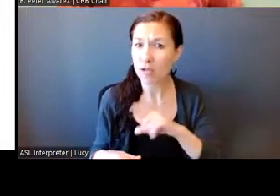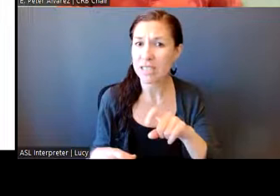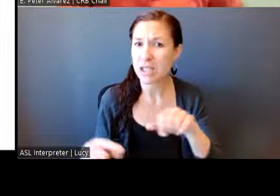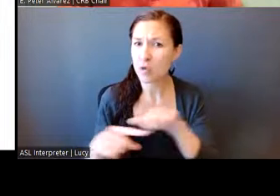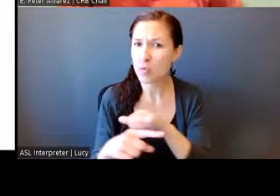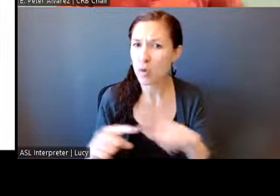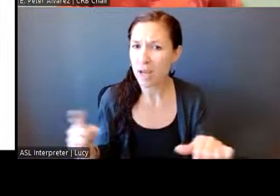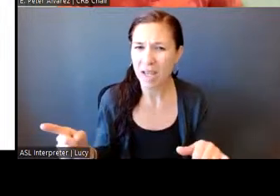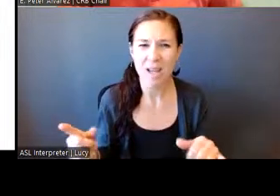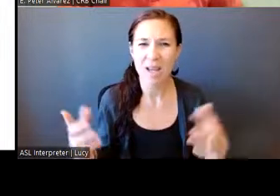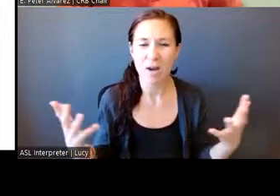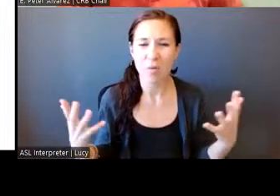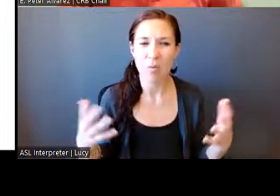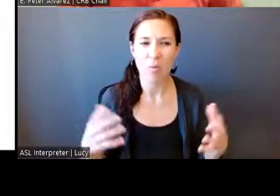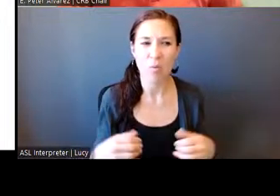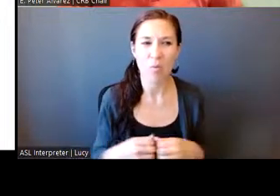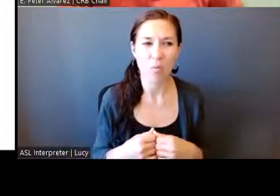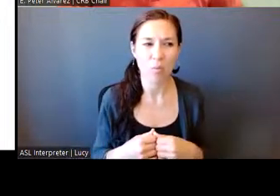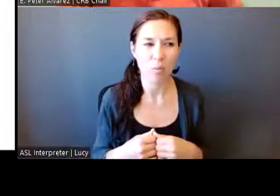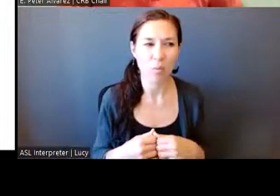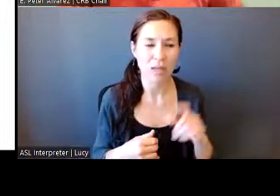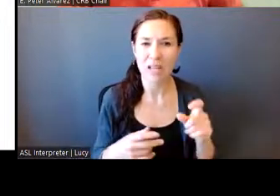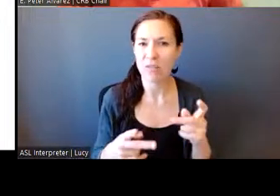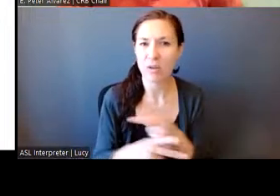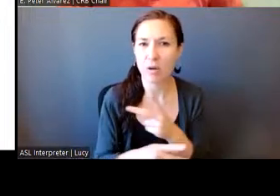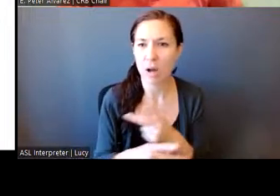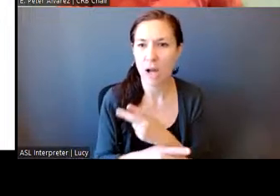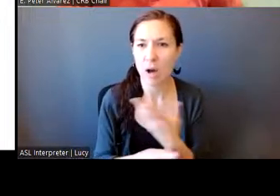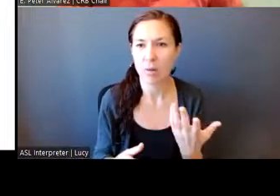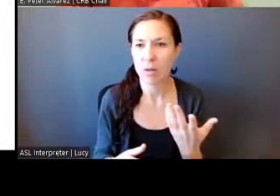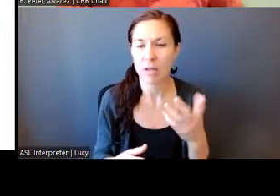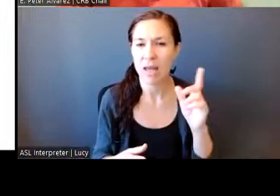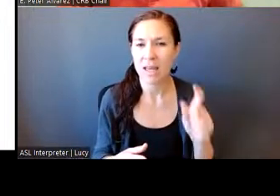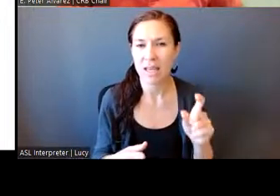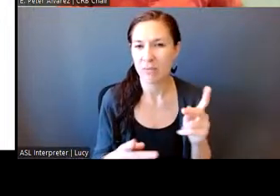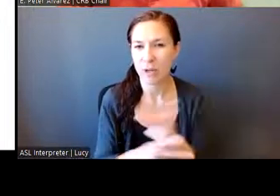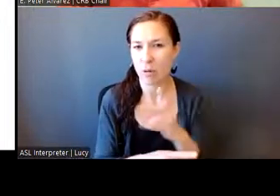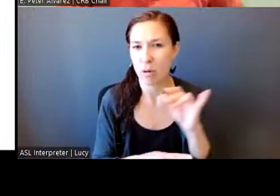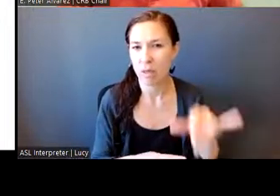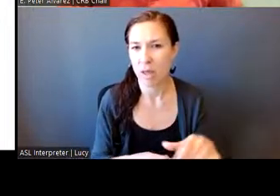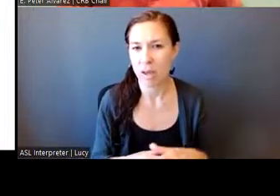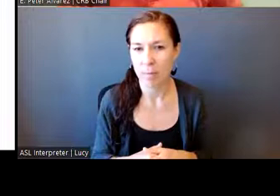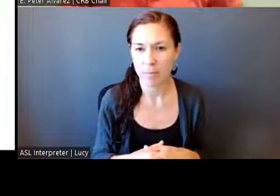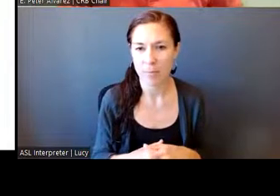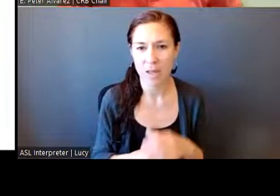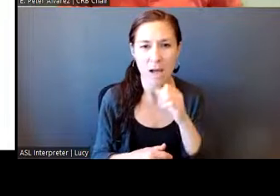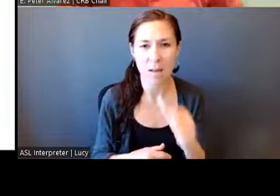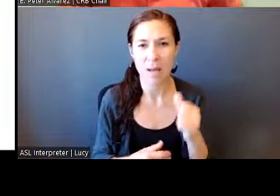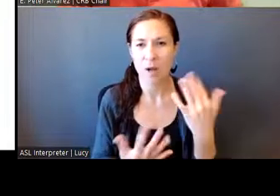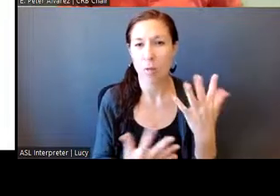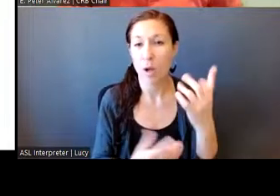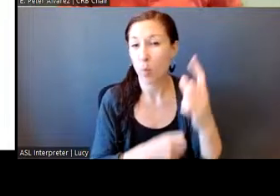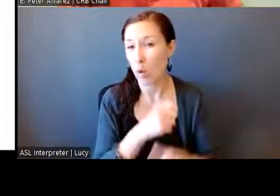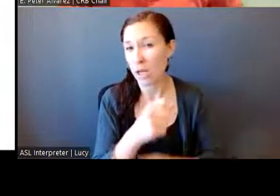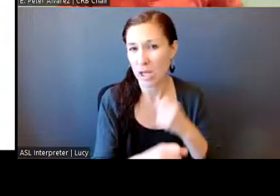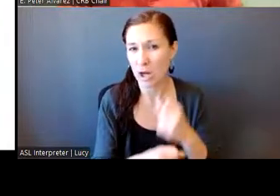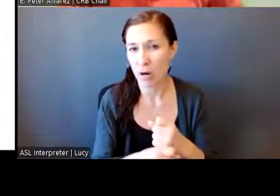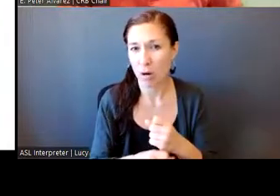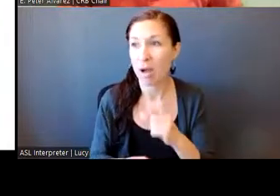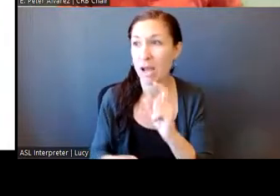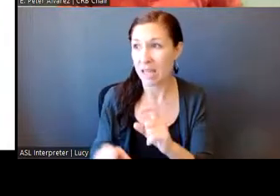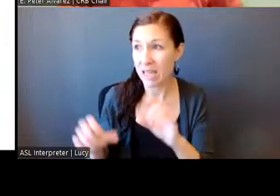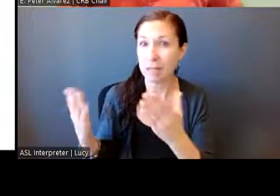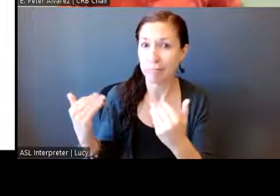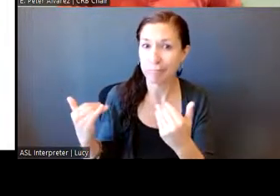is all of that we can deal with, but I like, I got to get to that. Um, and I can't wait a year for you to tell me why you need to write the narrative.